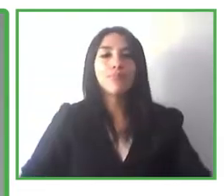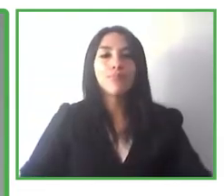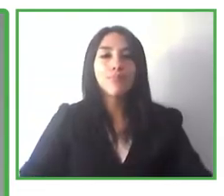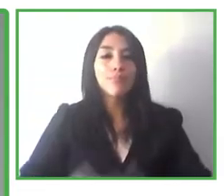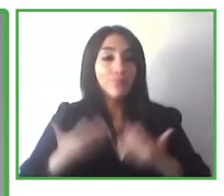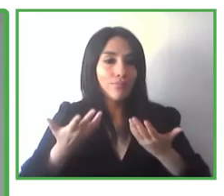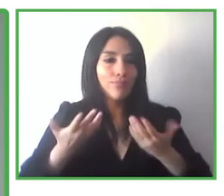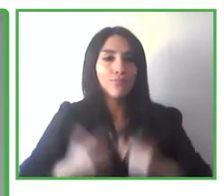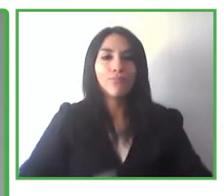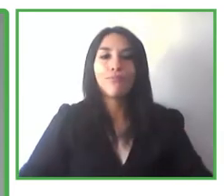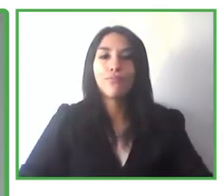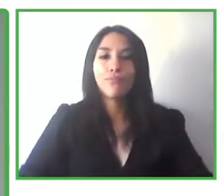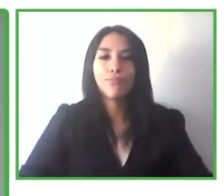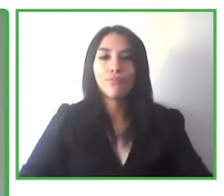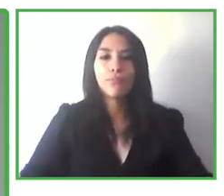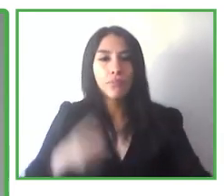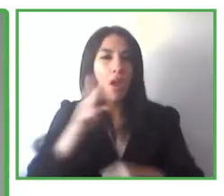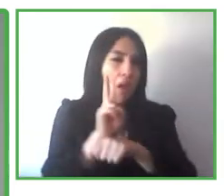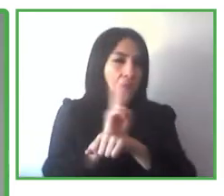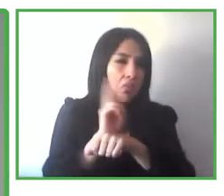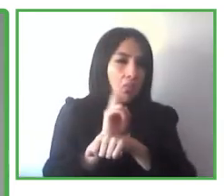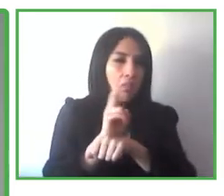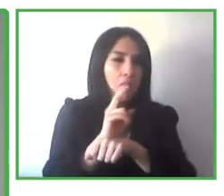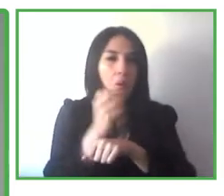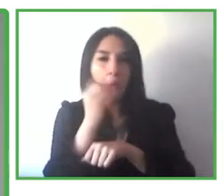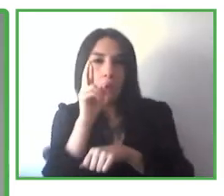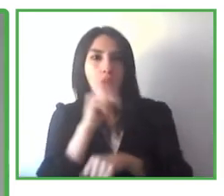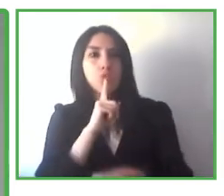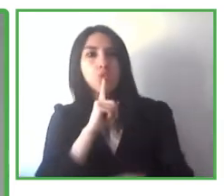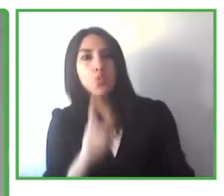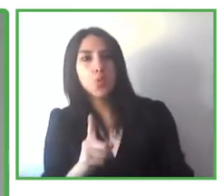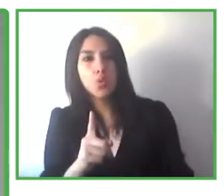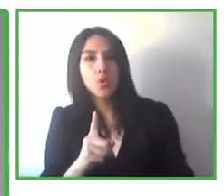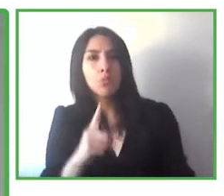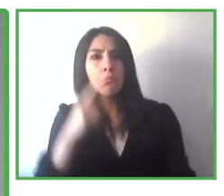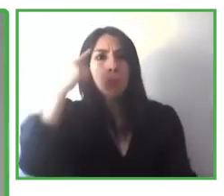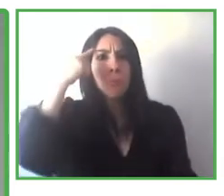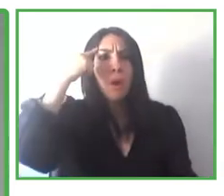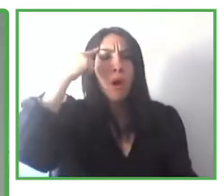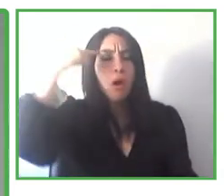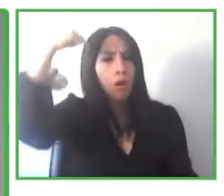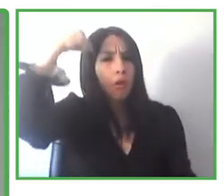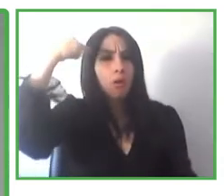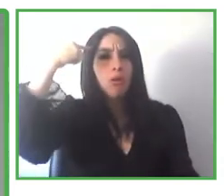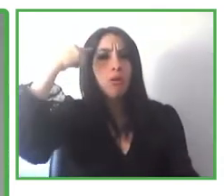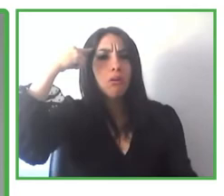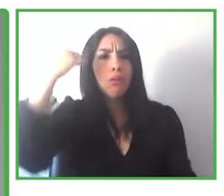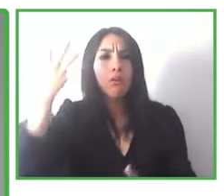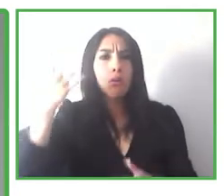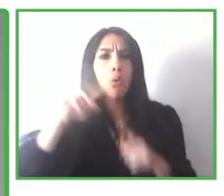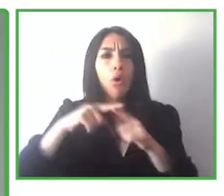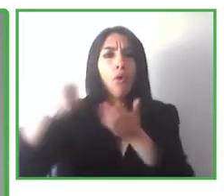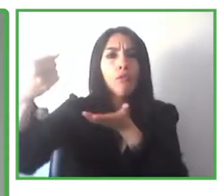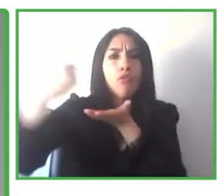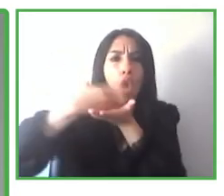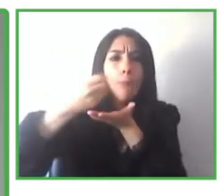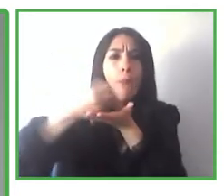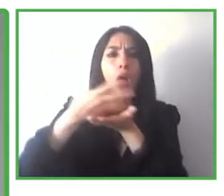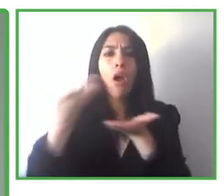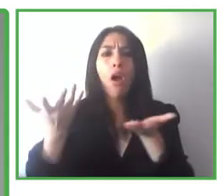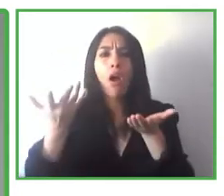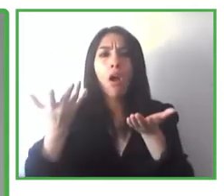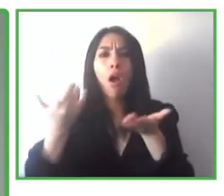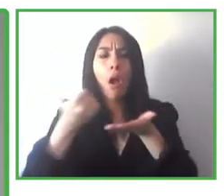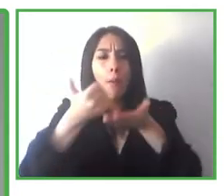which is a mix of both with layers that are added on top. And with that, the